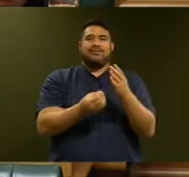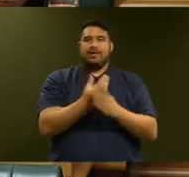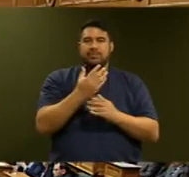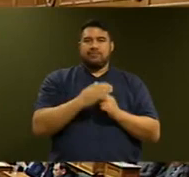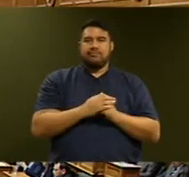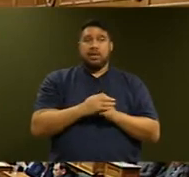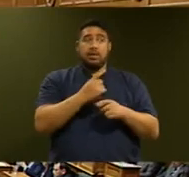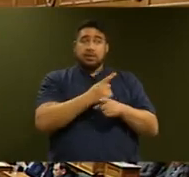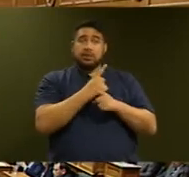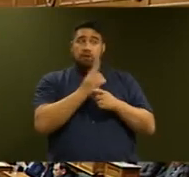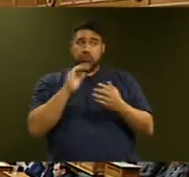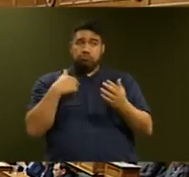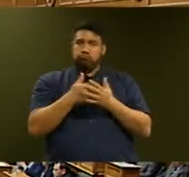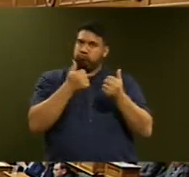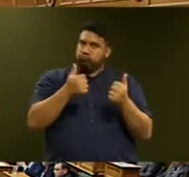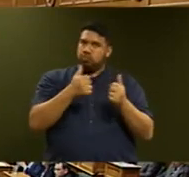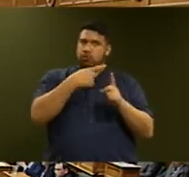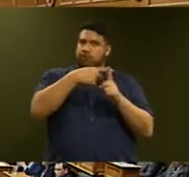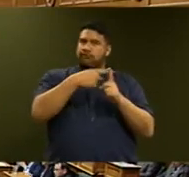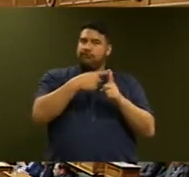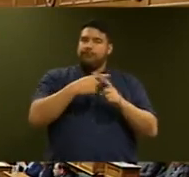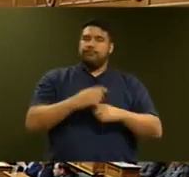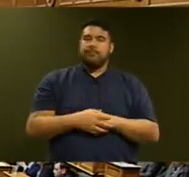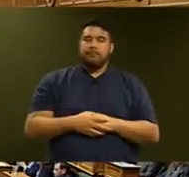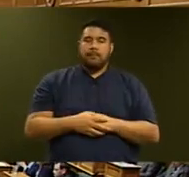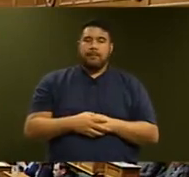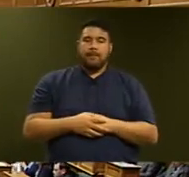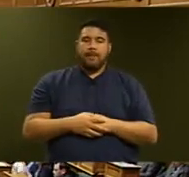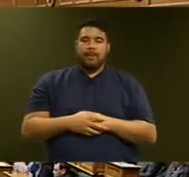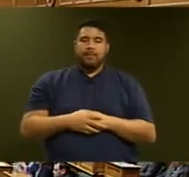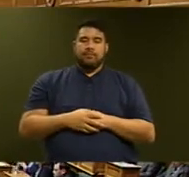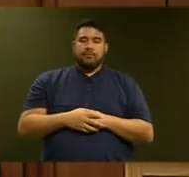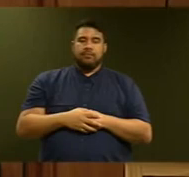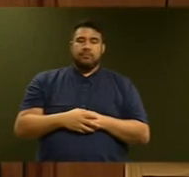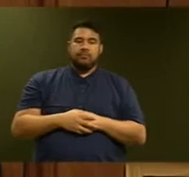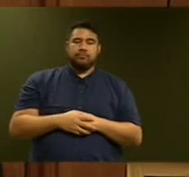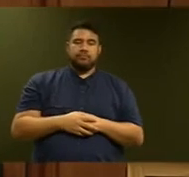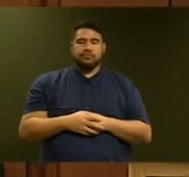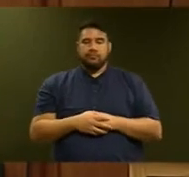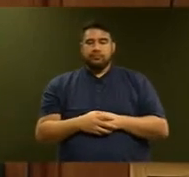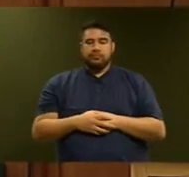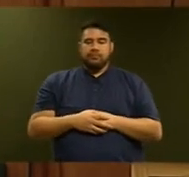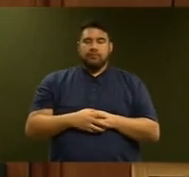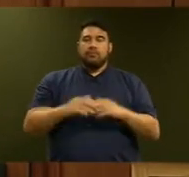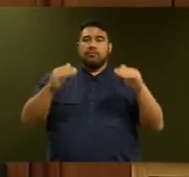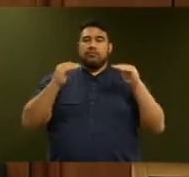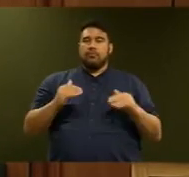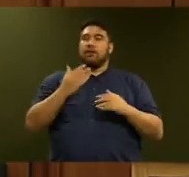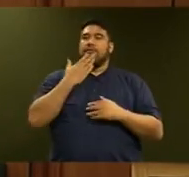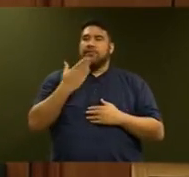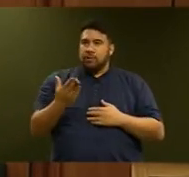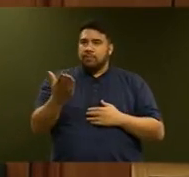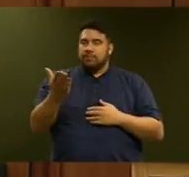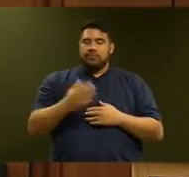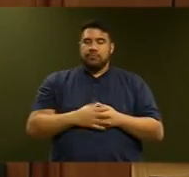constructive. good. Ana Hila, ka nongataha sui sui ki. Tēnā koe te mana whakawā. Does the housing